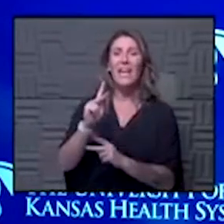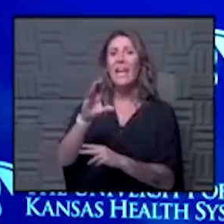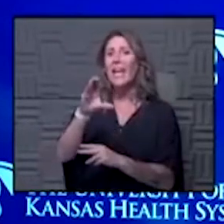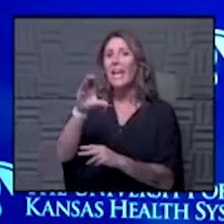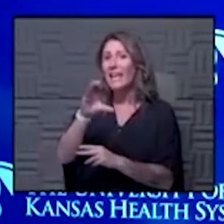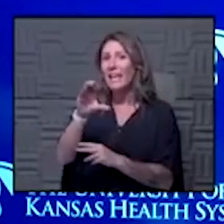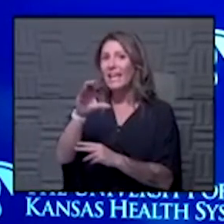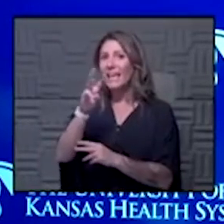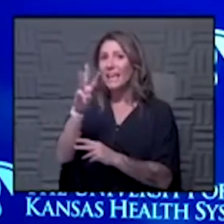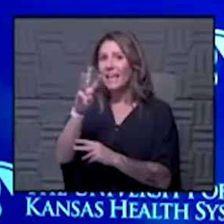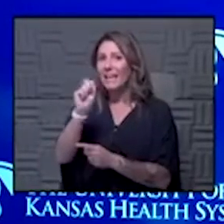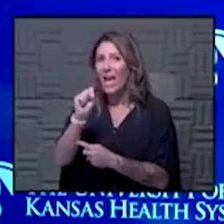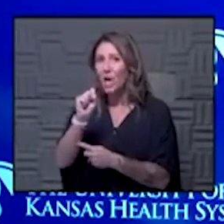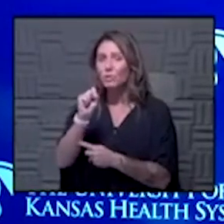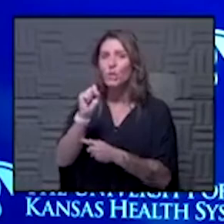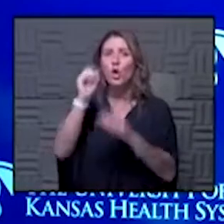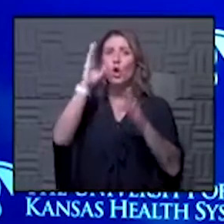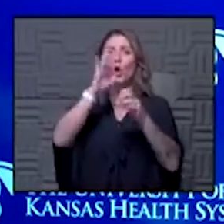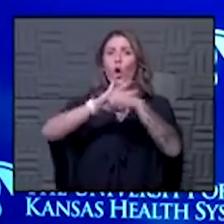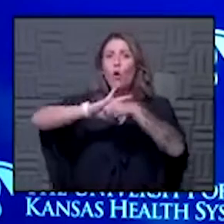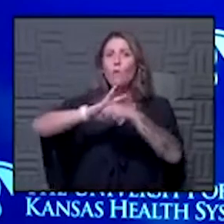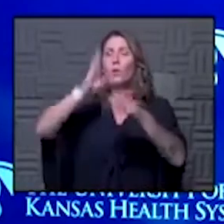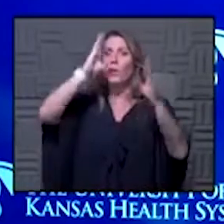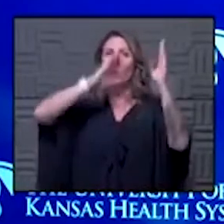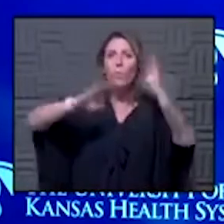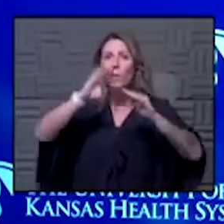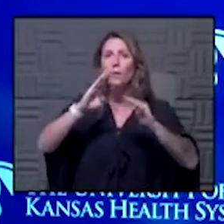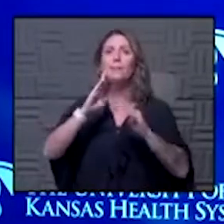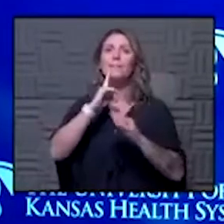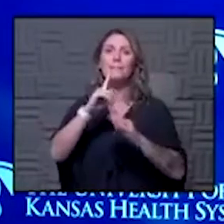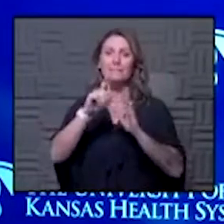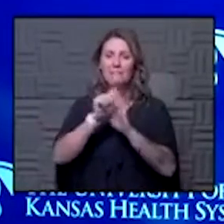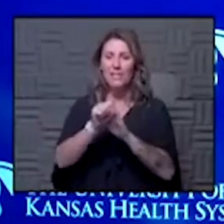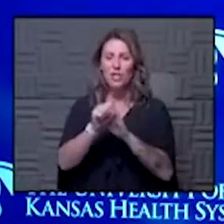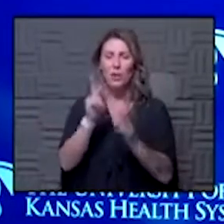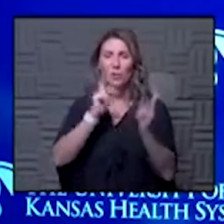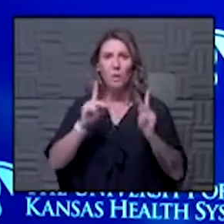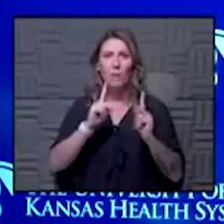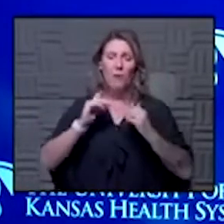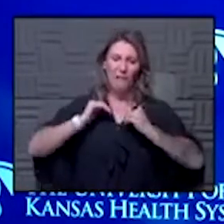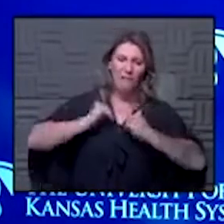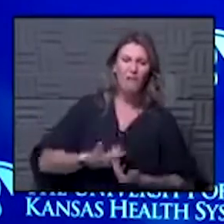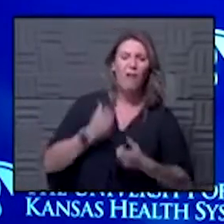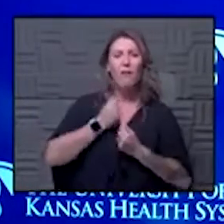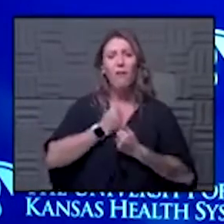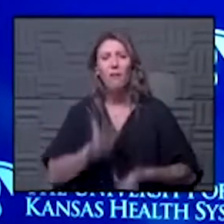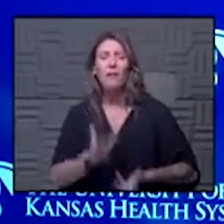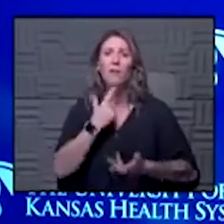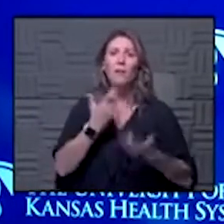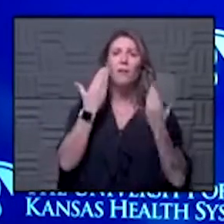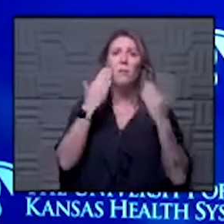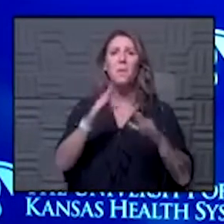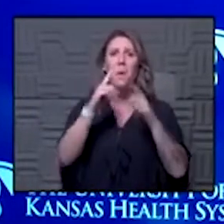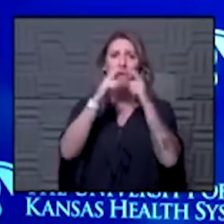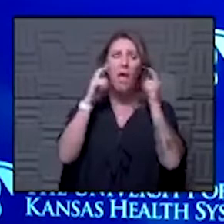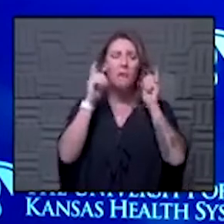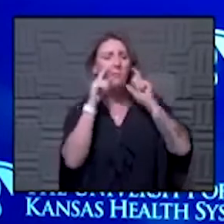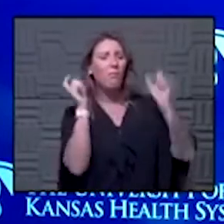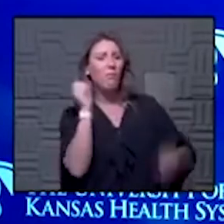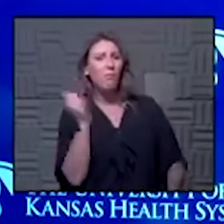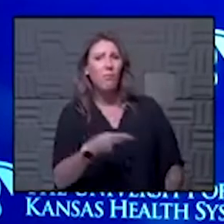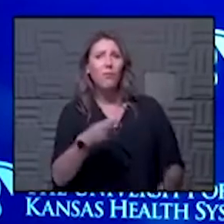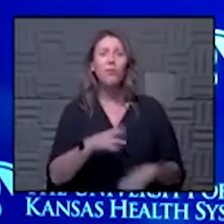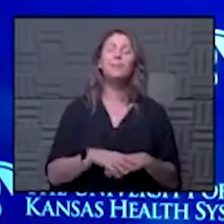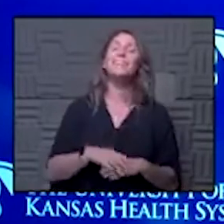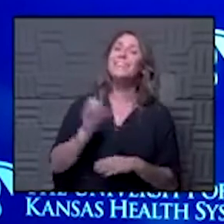COVID weariness syndrome people are tired of it they want to be done with it and they're tired of wearing a mask and I get it you know wearing a mask yeah